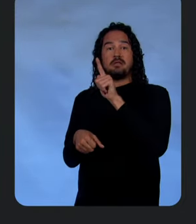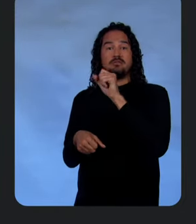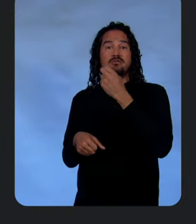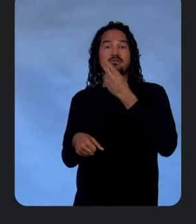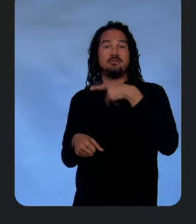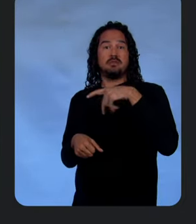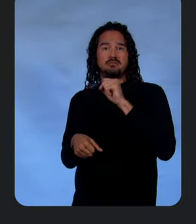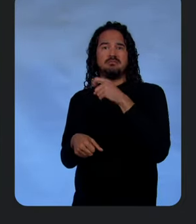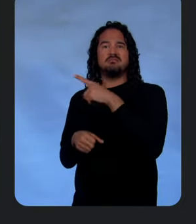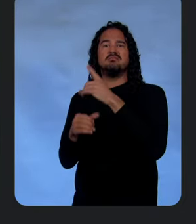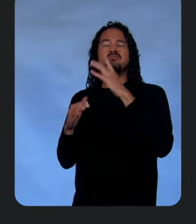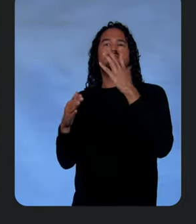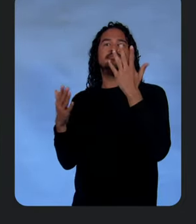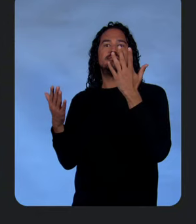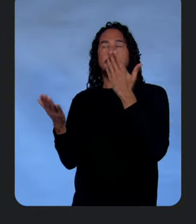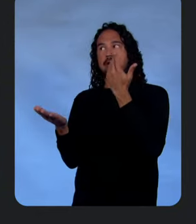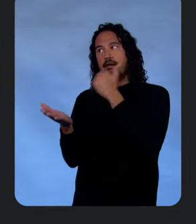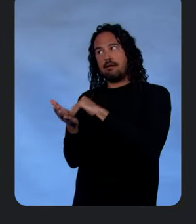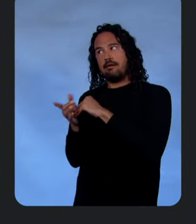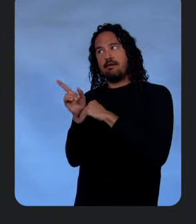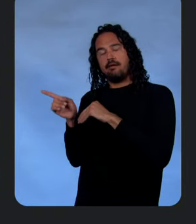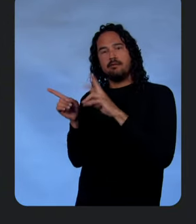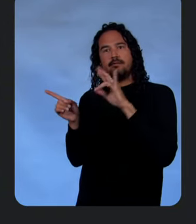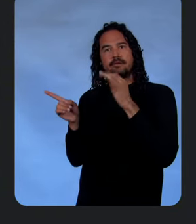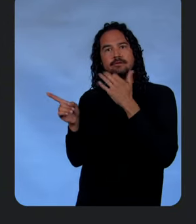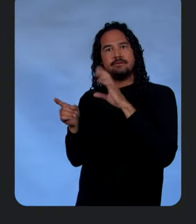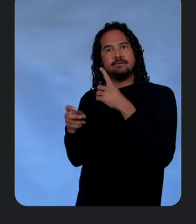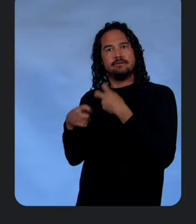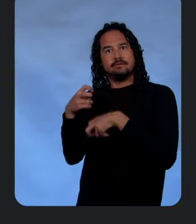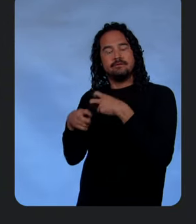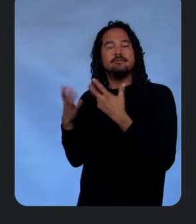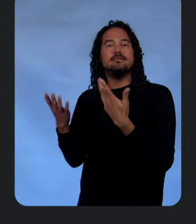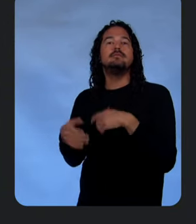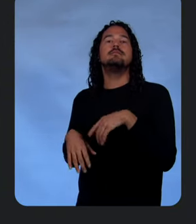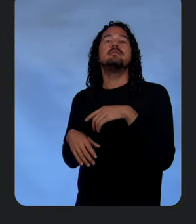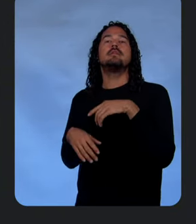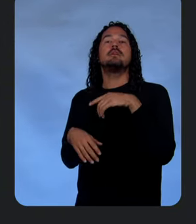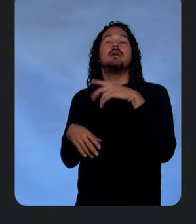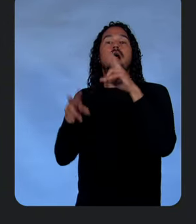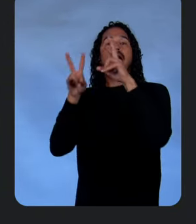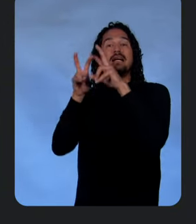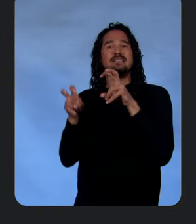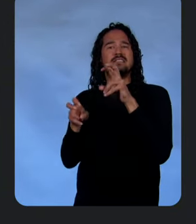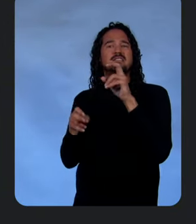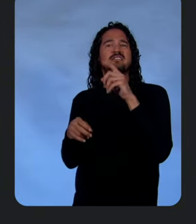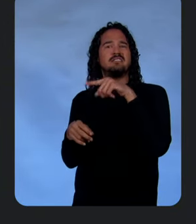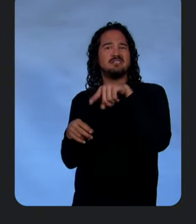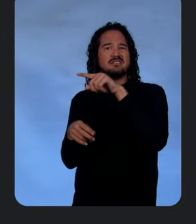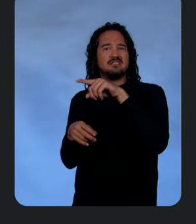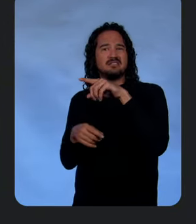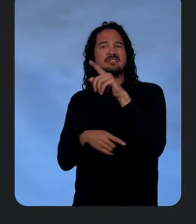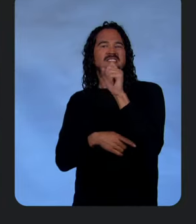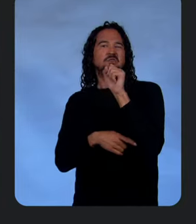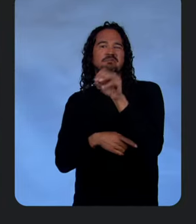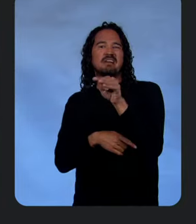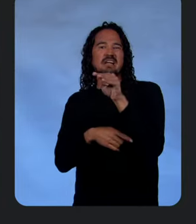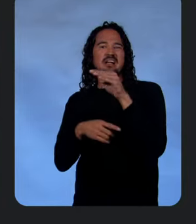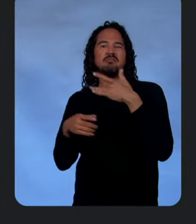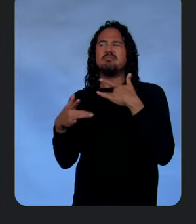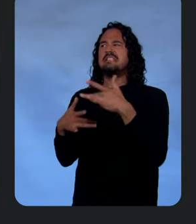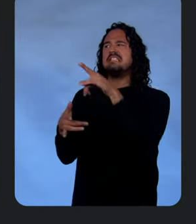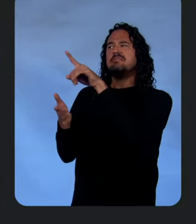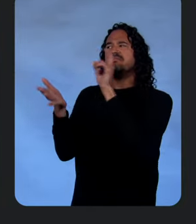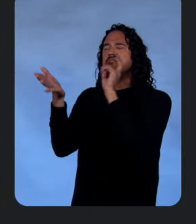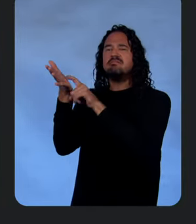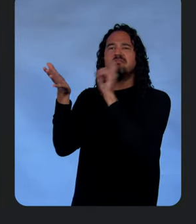Richard. All right. What we're doing here is we're going to analyze social media trends so that we can actually keep up with this and detect these